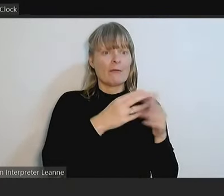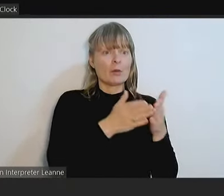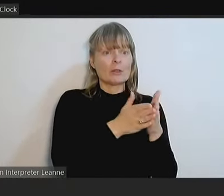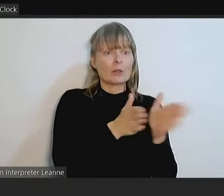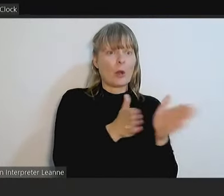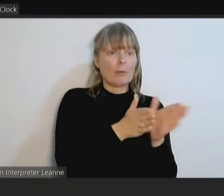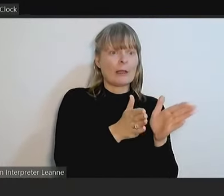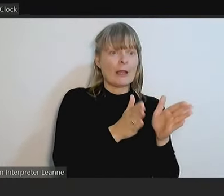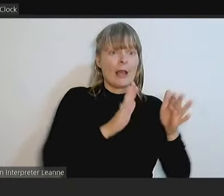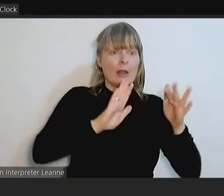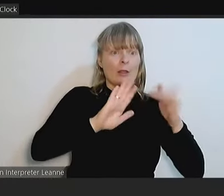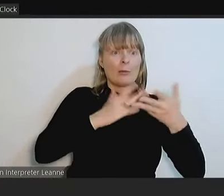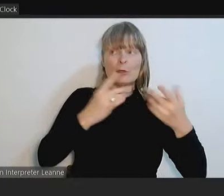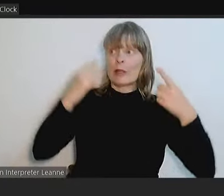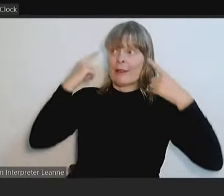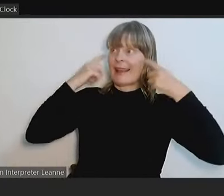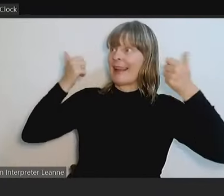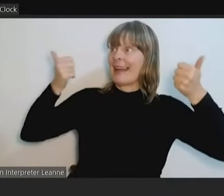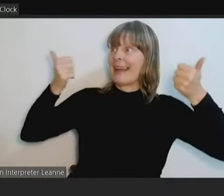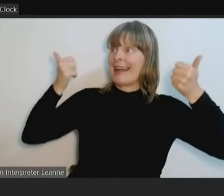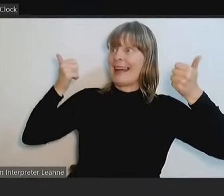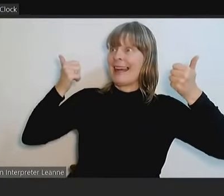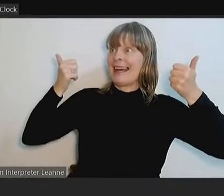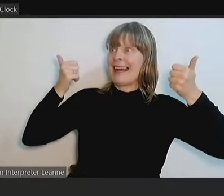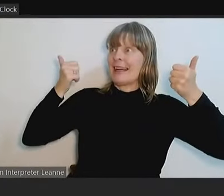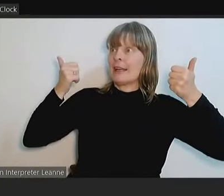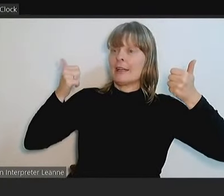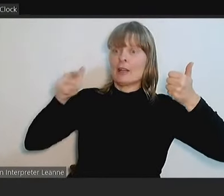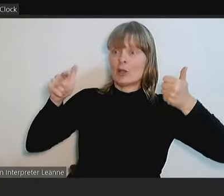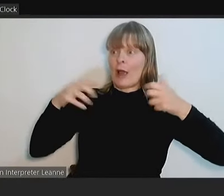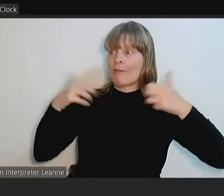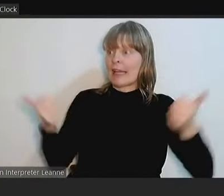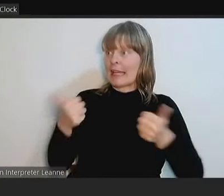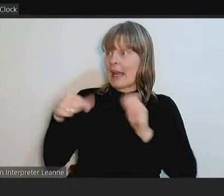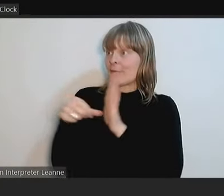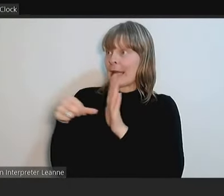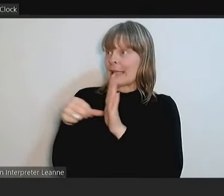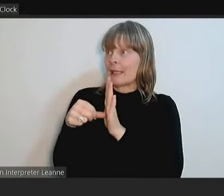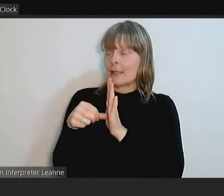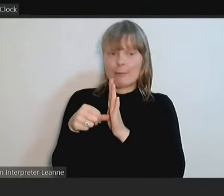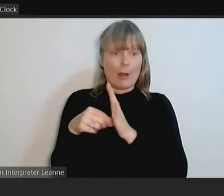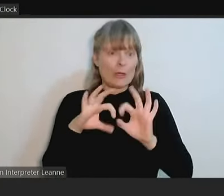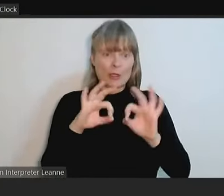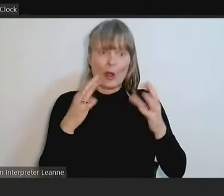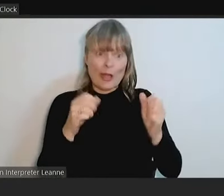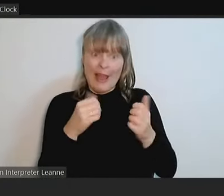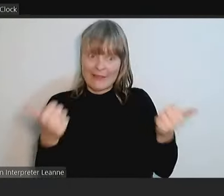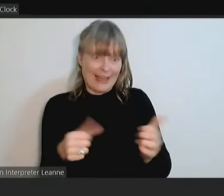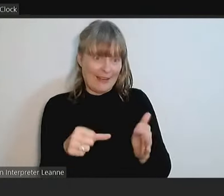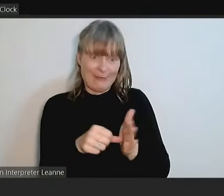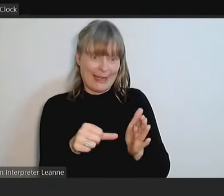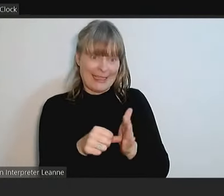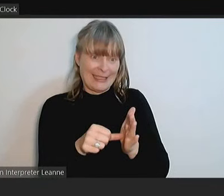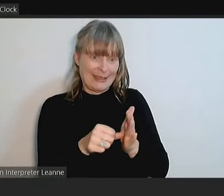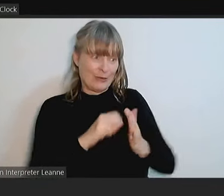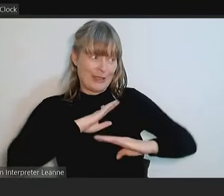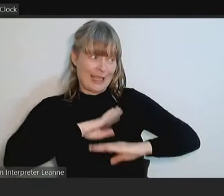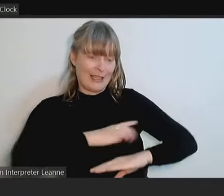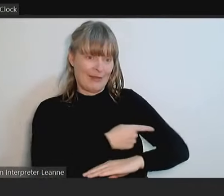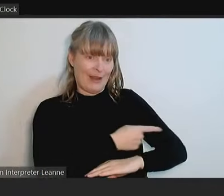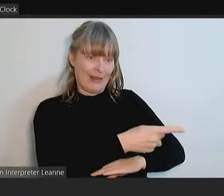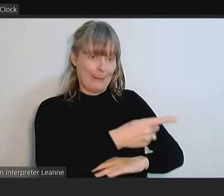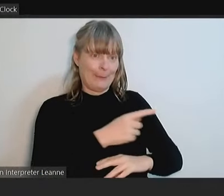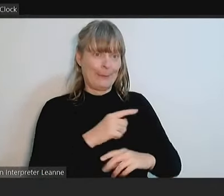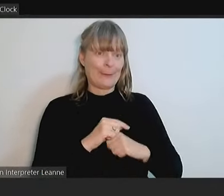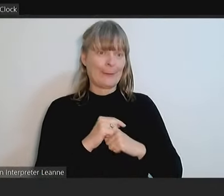our financial position means we won't be in a position to satisfy. And so, I don't think by speaking tonight I'm going to